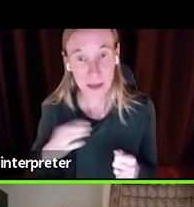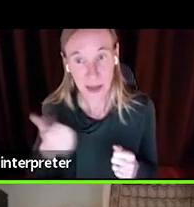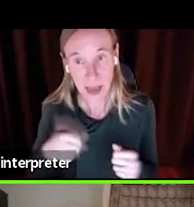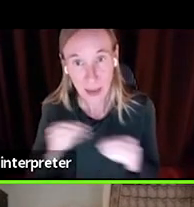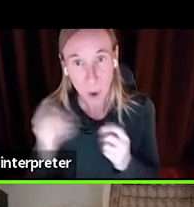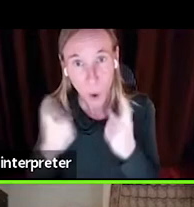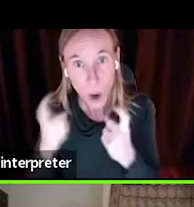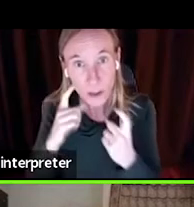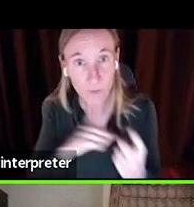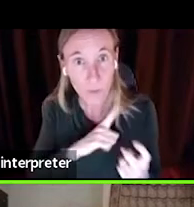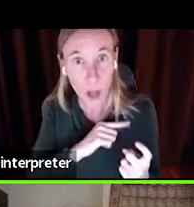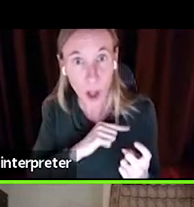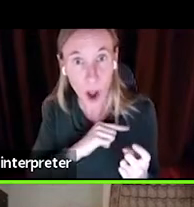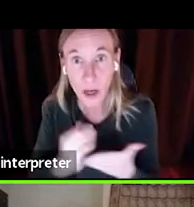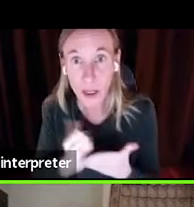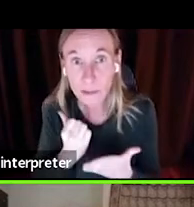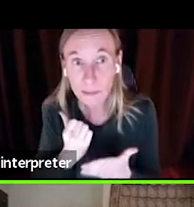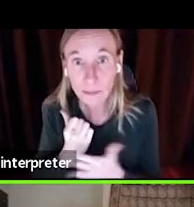questions for Laura.